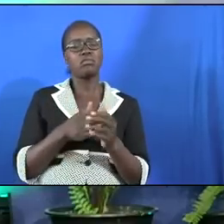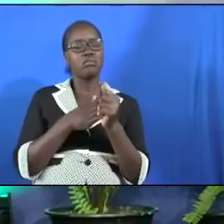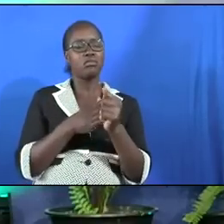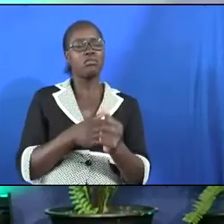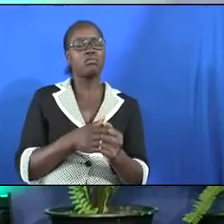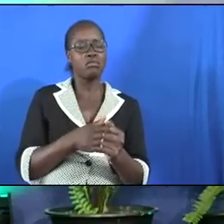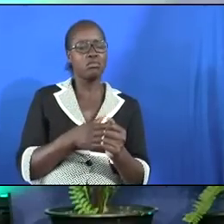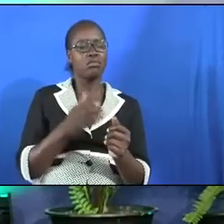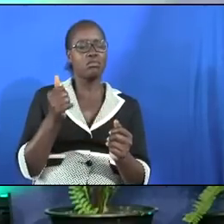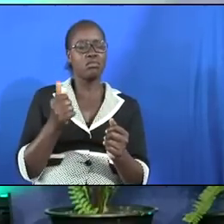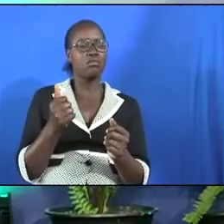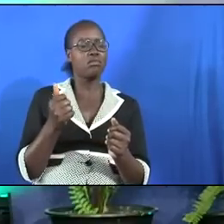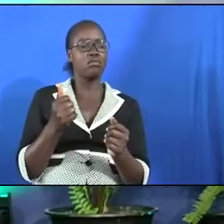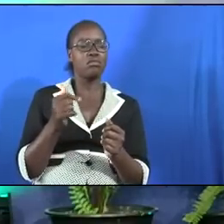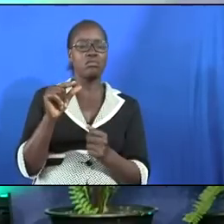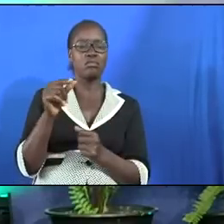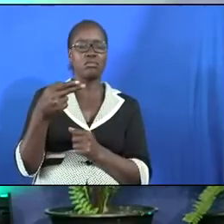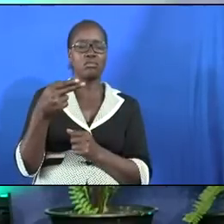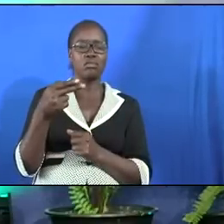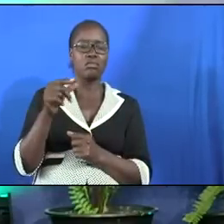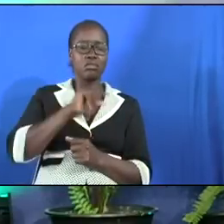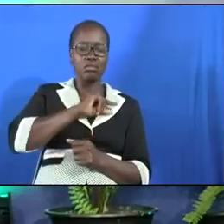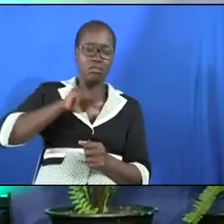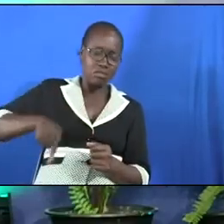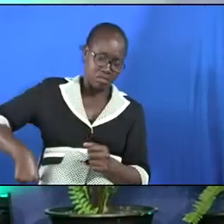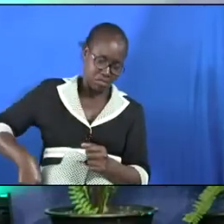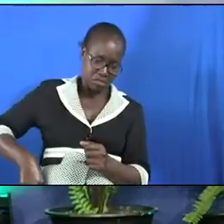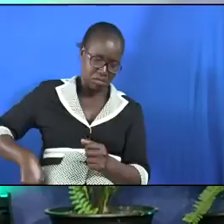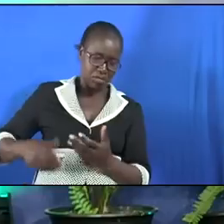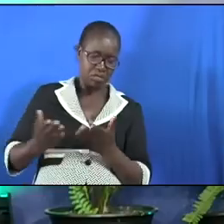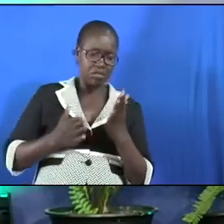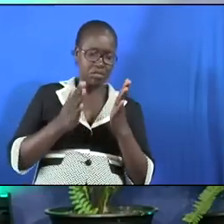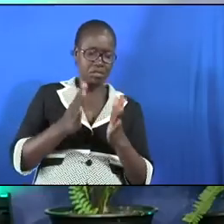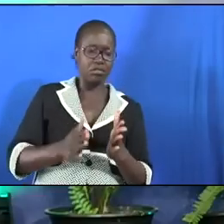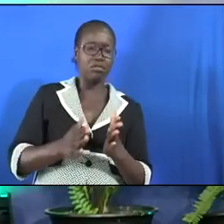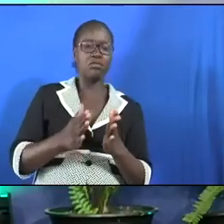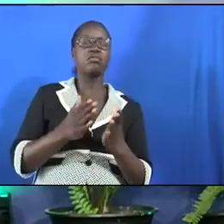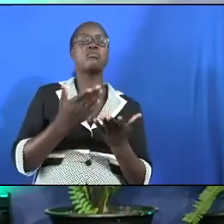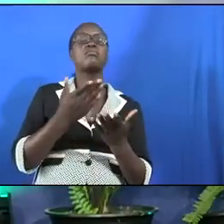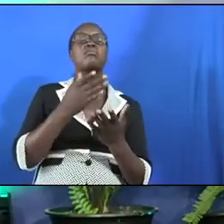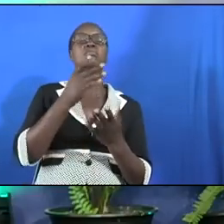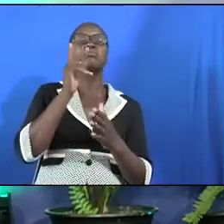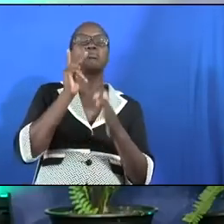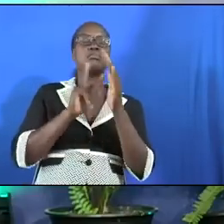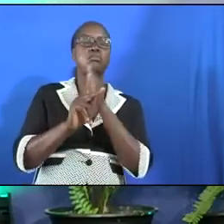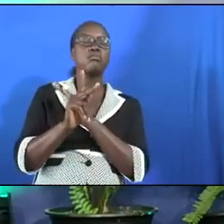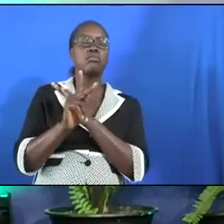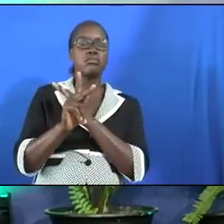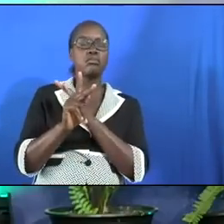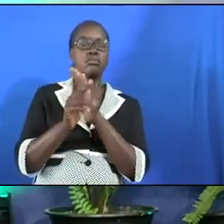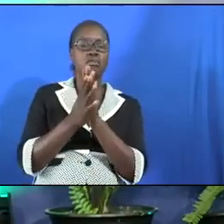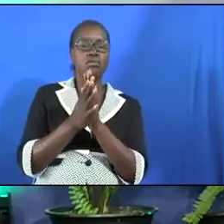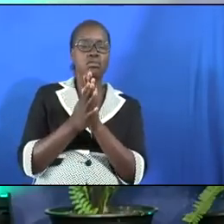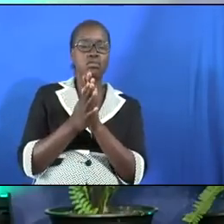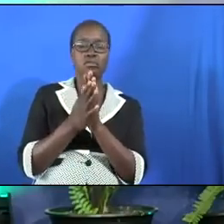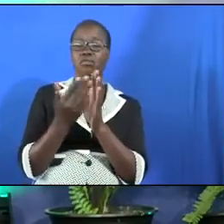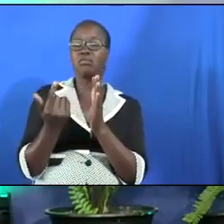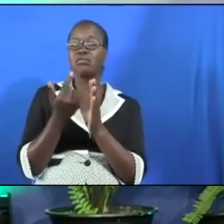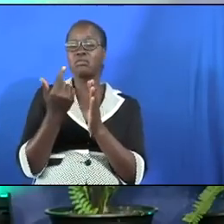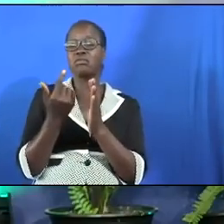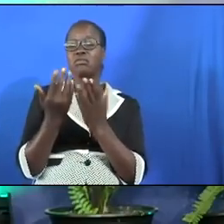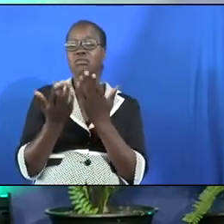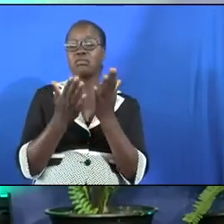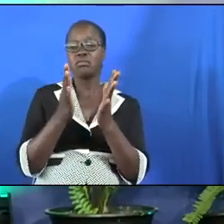by Gehas the servant of the prophet to be prevailed on by his own lieutenant